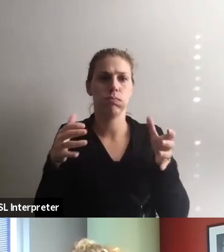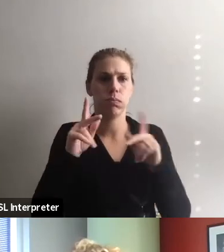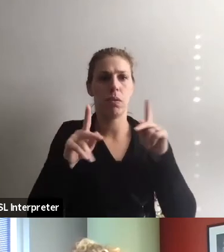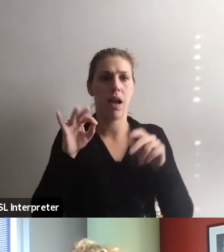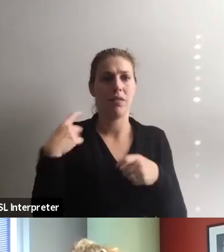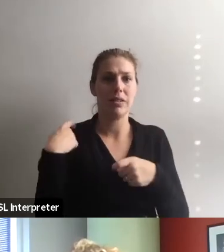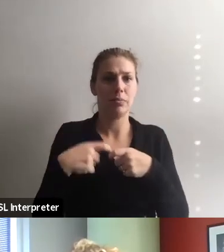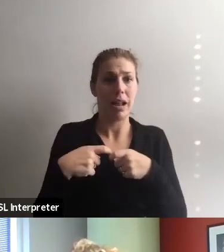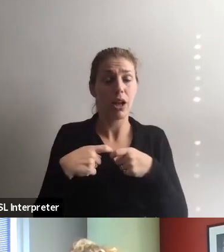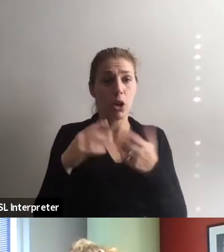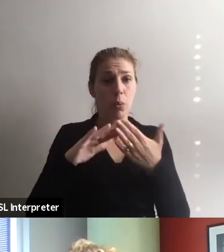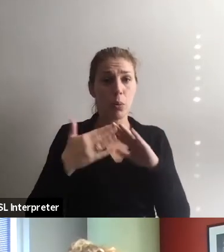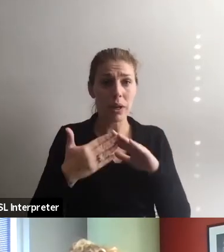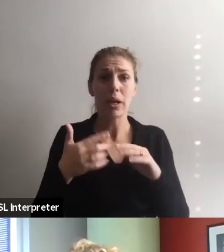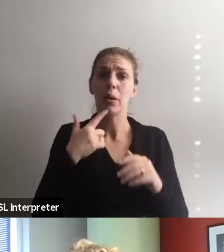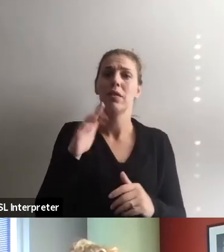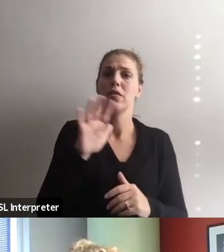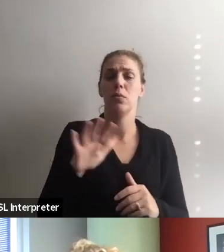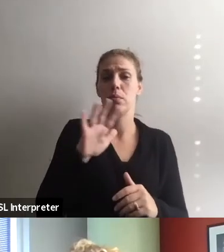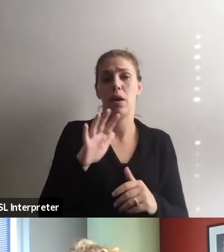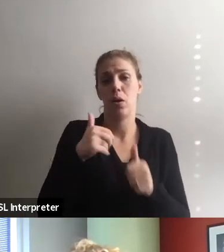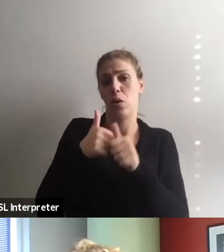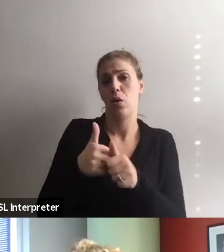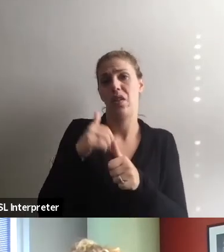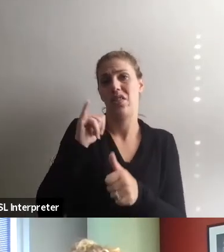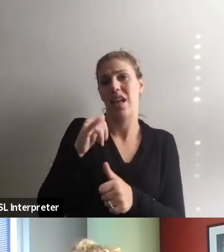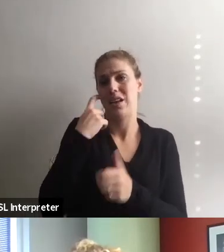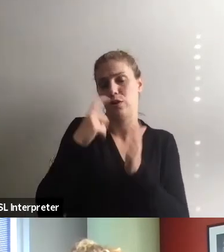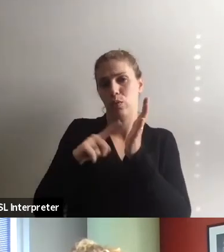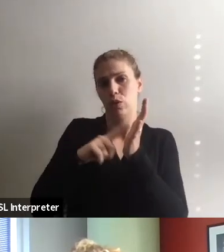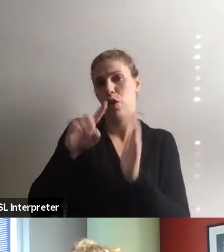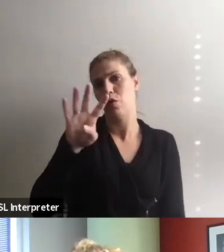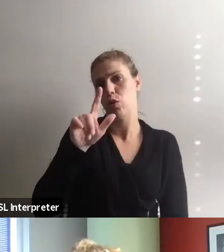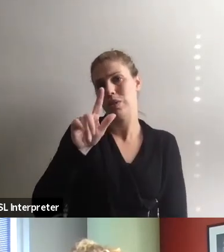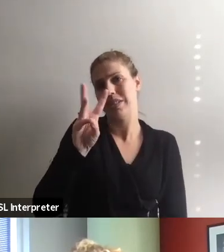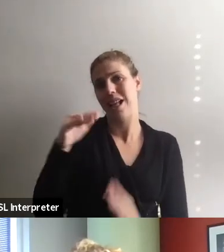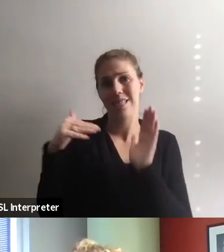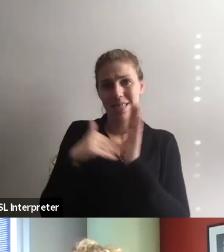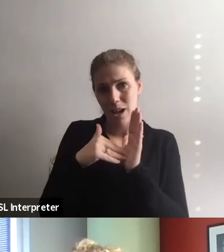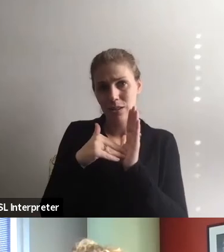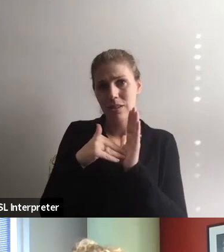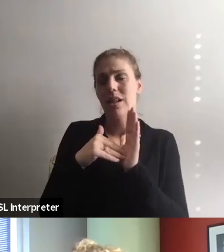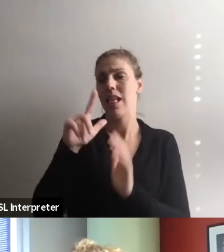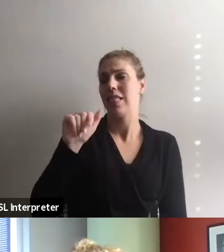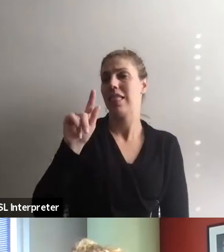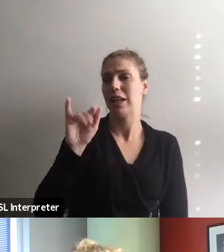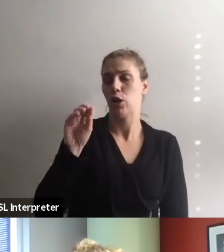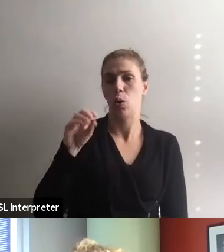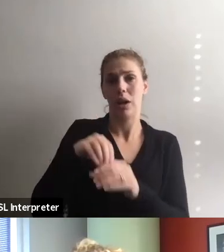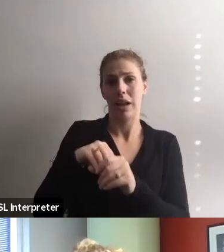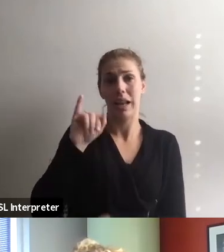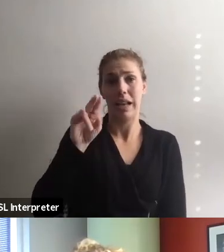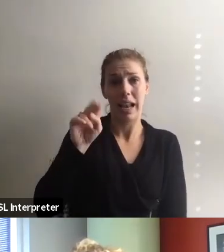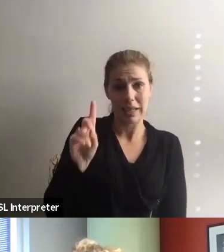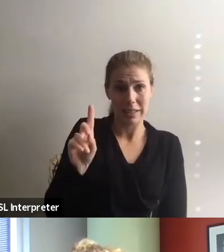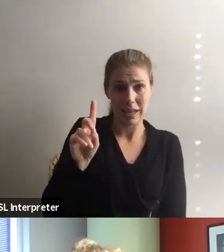Hispanic community. We have about, according to the Pew research, about 426,000 Latinos in Indiana,